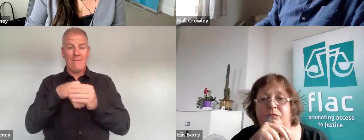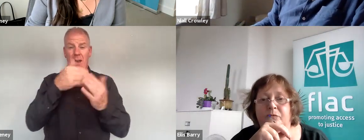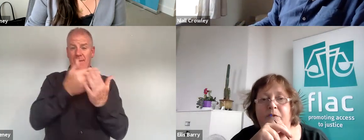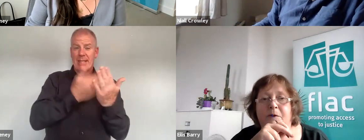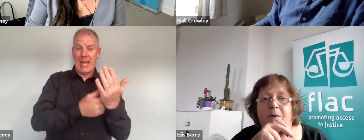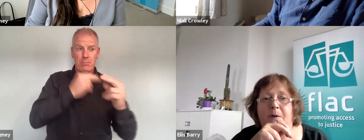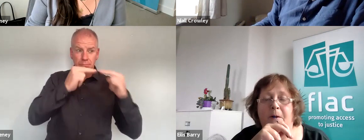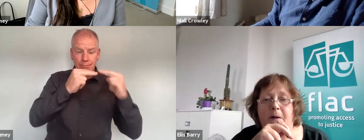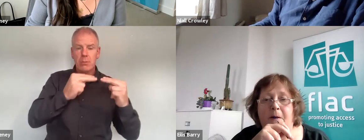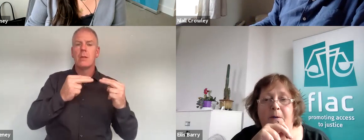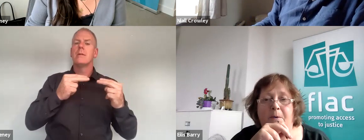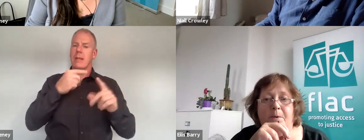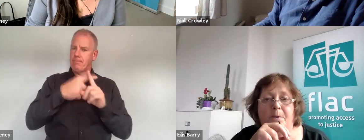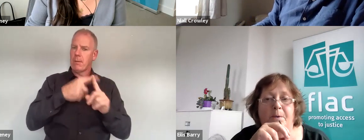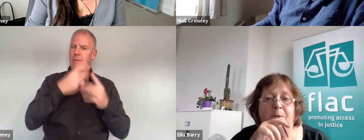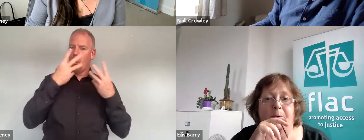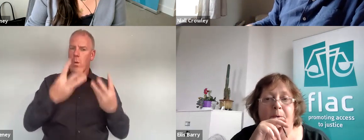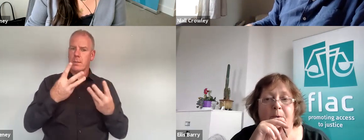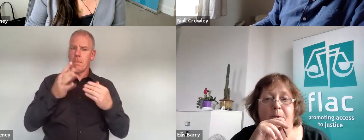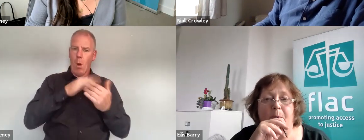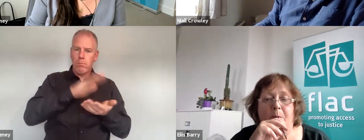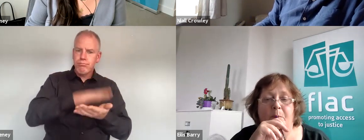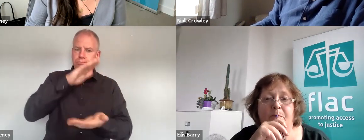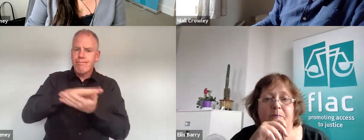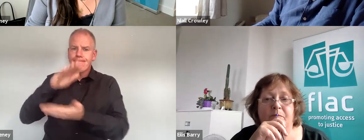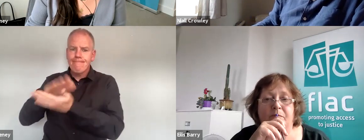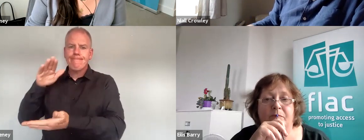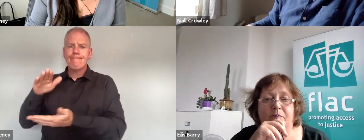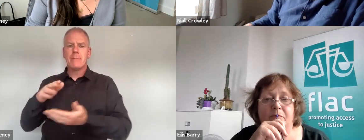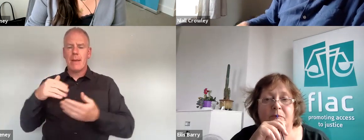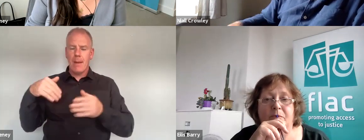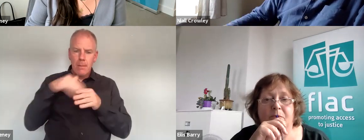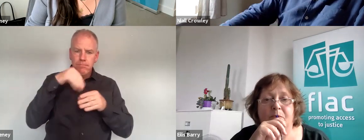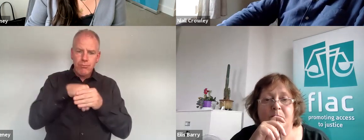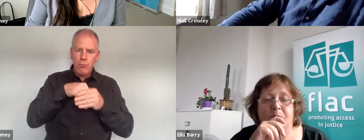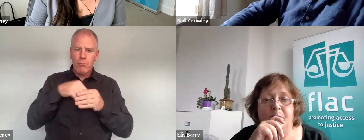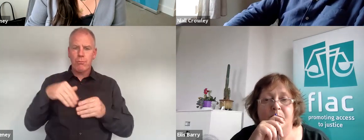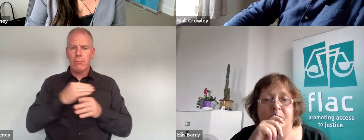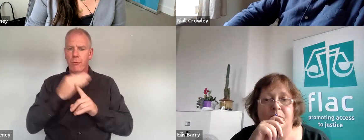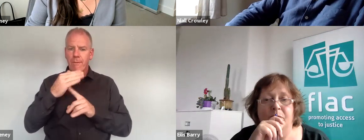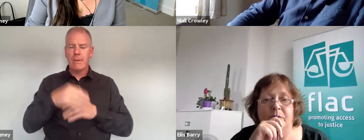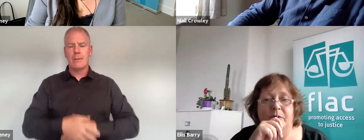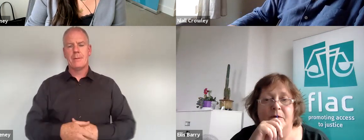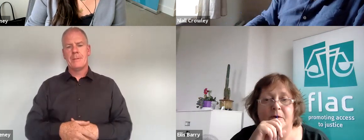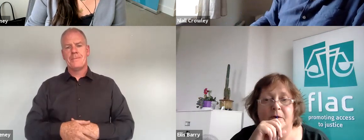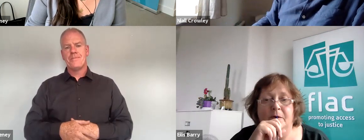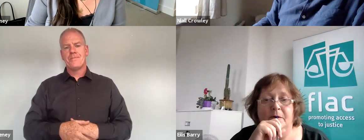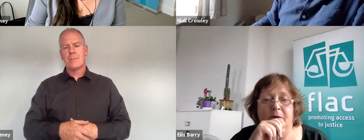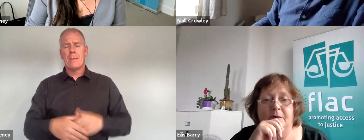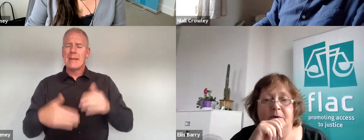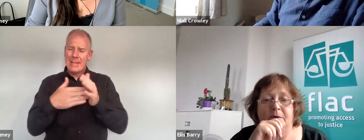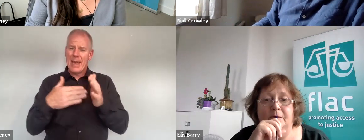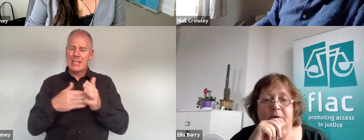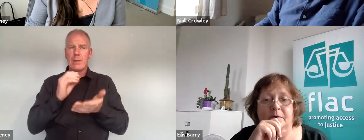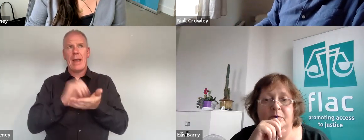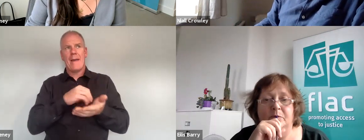positive to hear in that regard and I think very very important but I think yeah we do need to dig